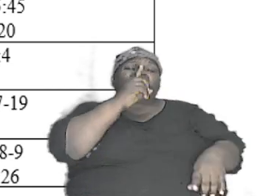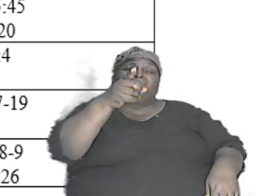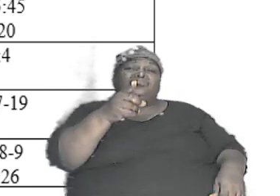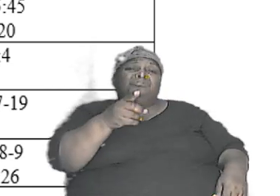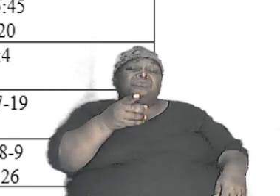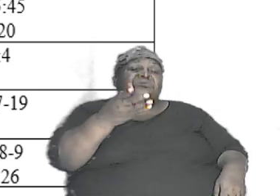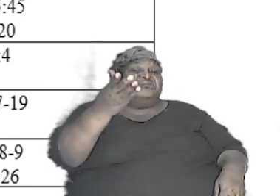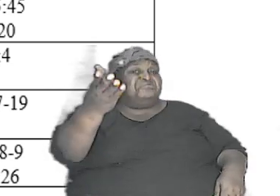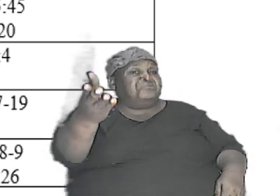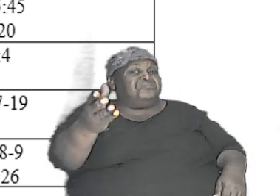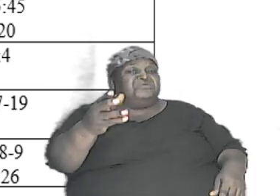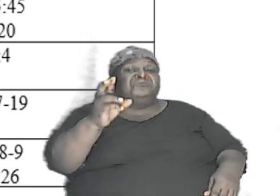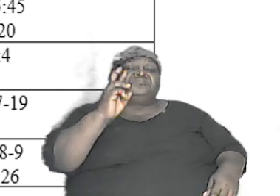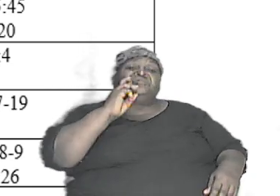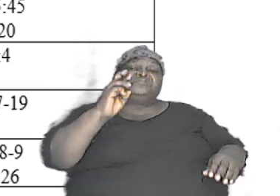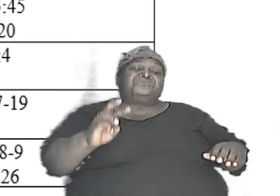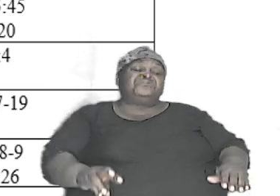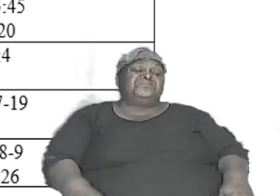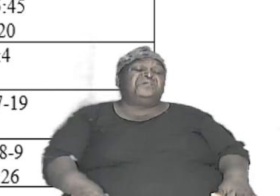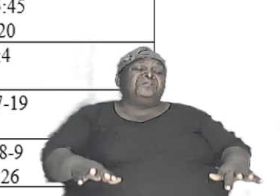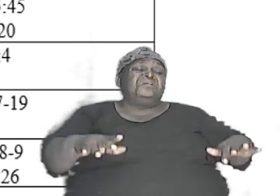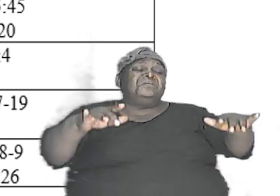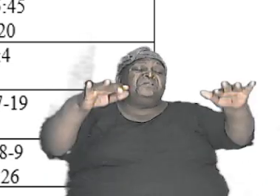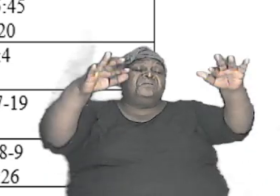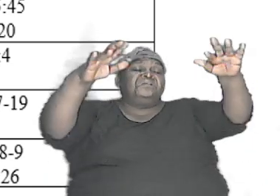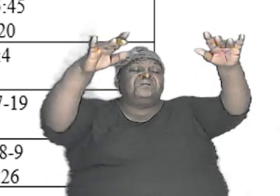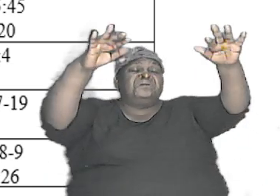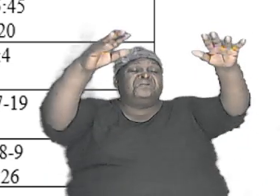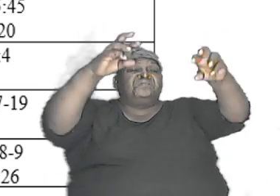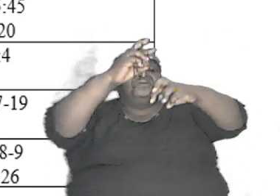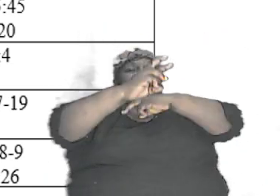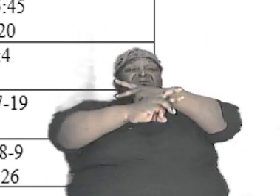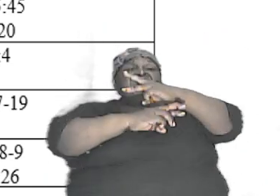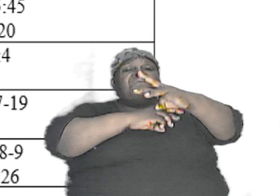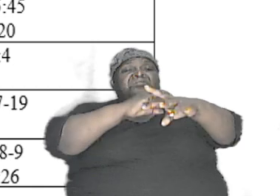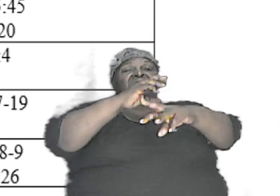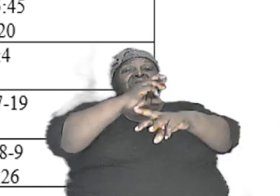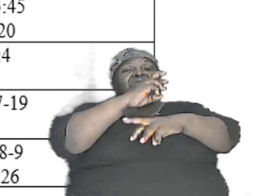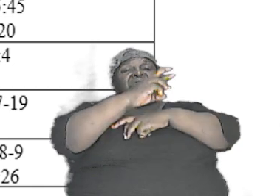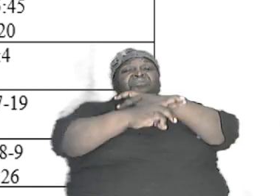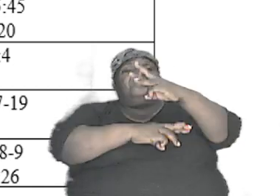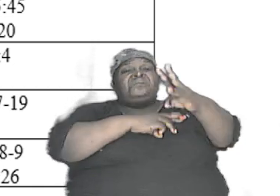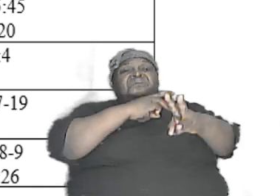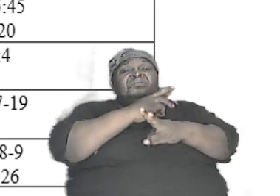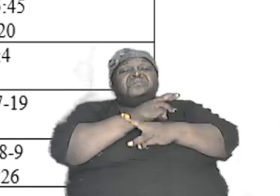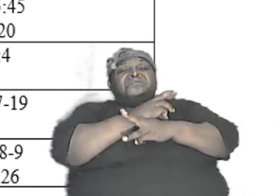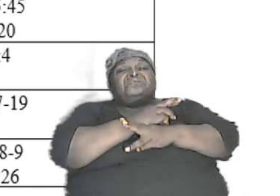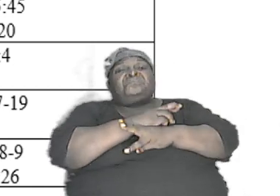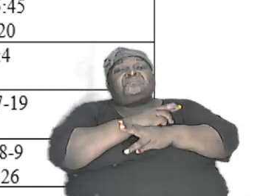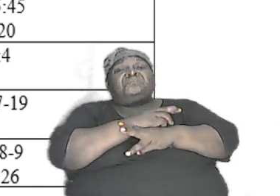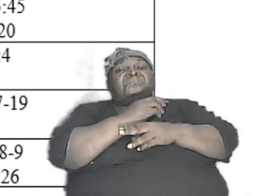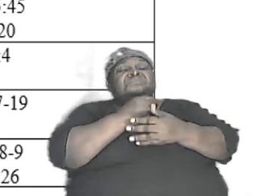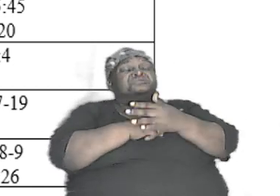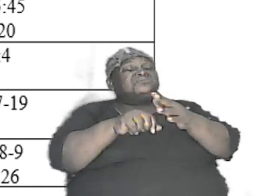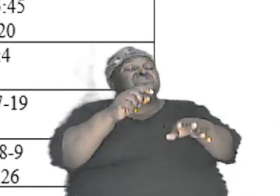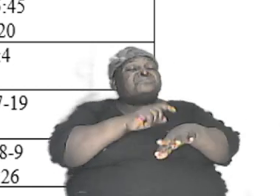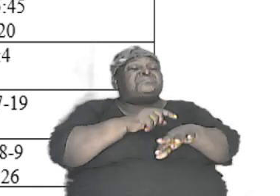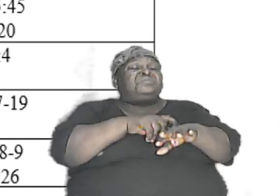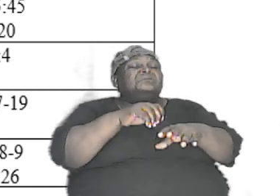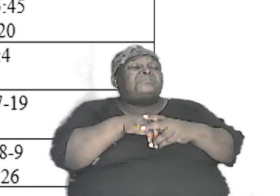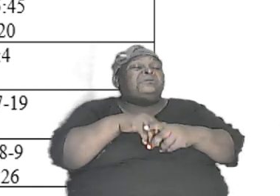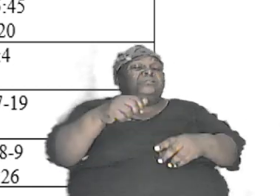flood that engulfed the entire earth at some time in the past they might not